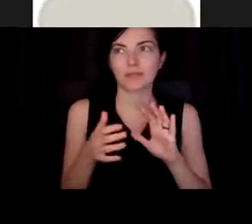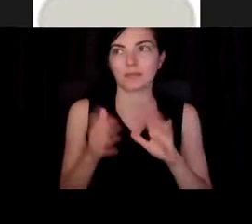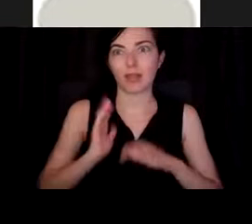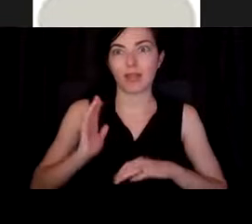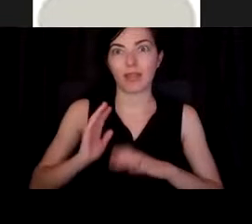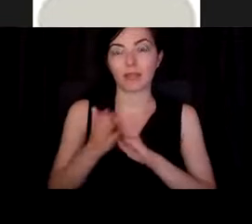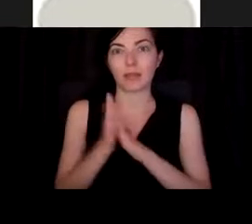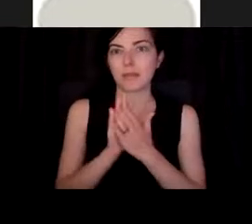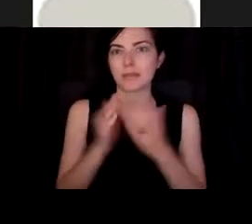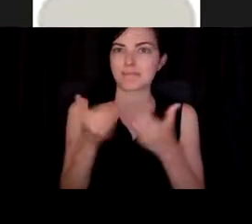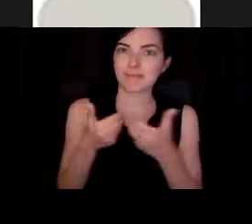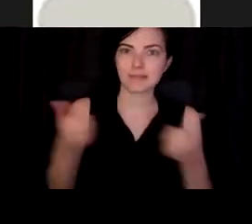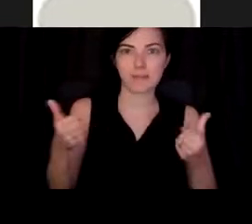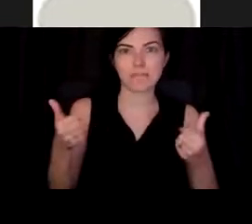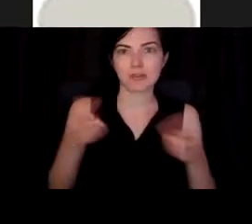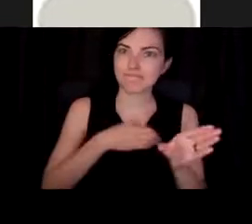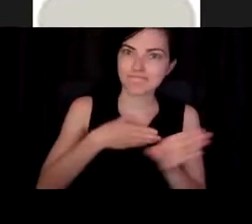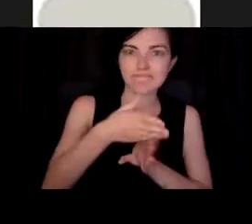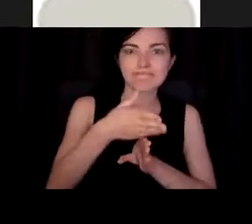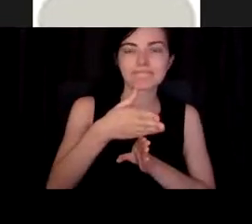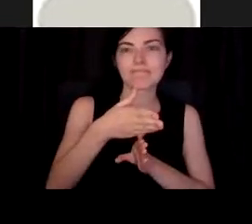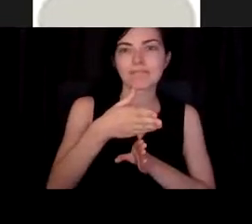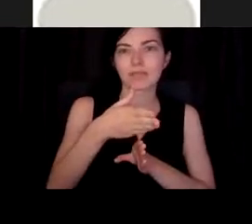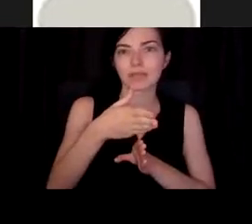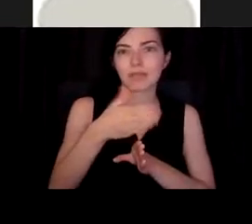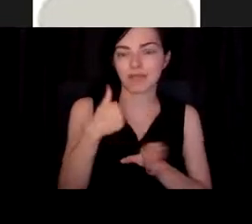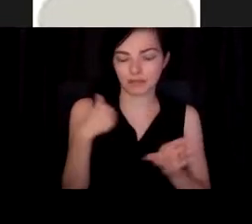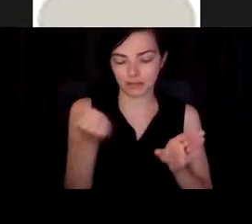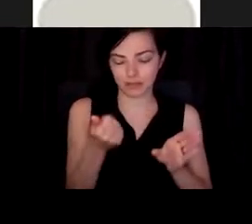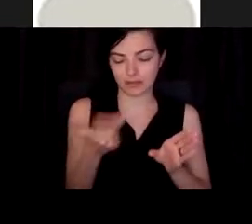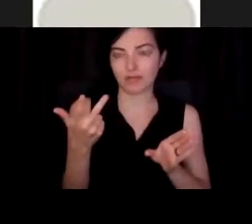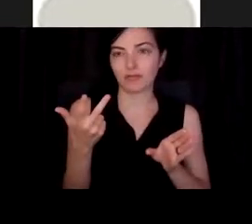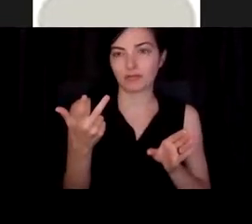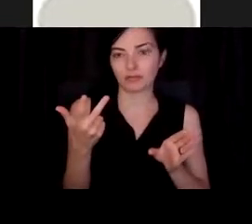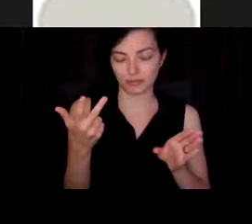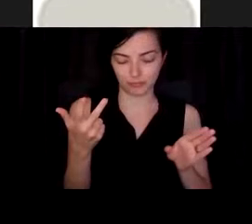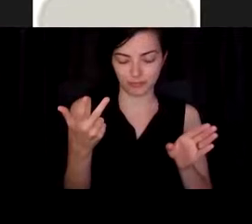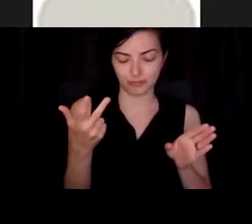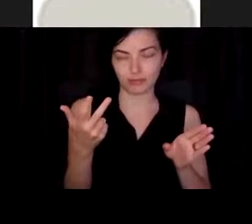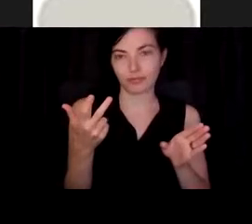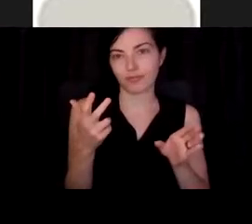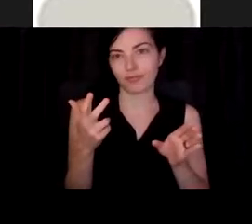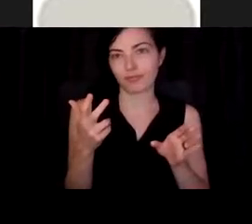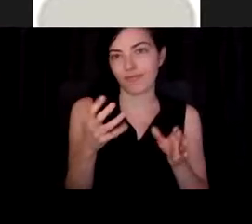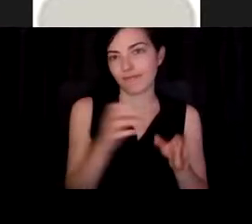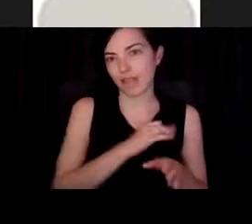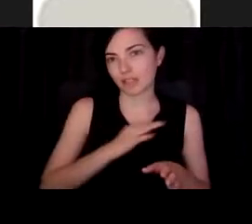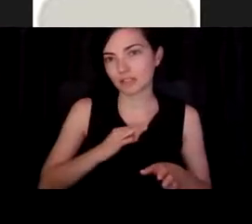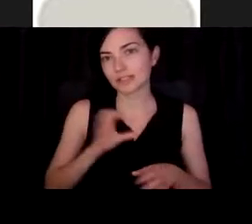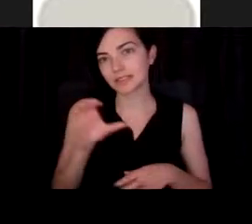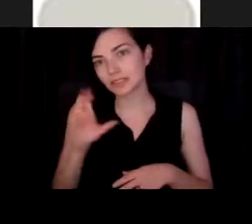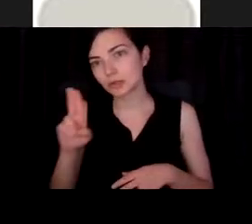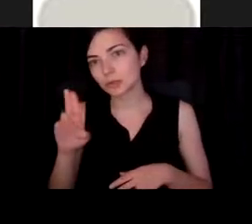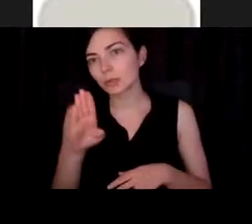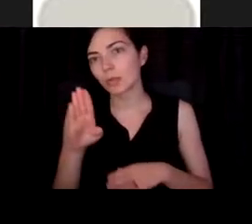really big in there. There are several, quite a few faculty at CU Boulder in the